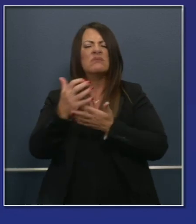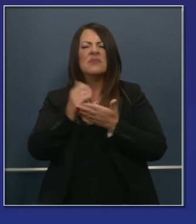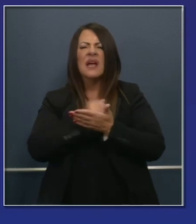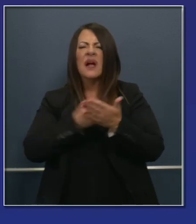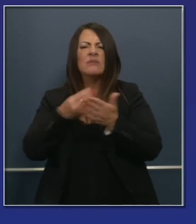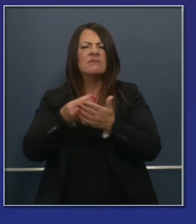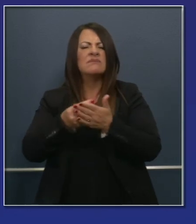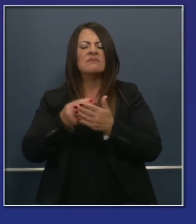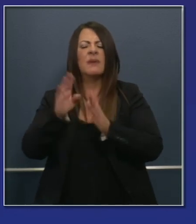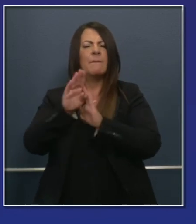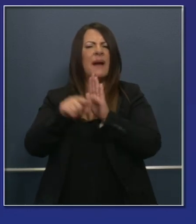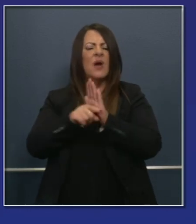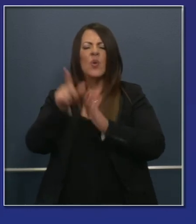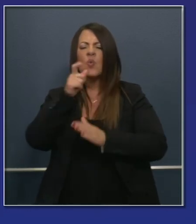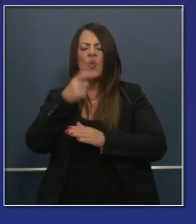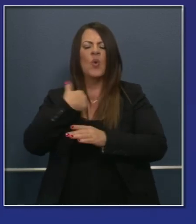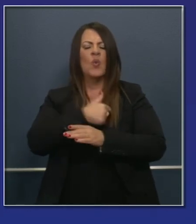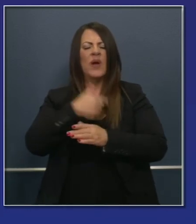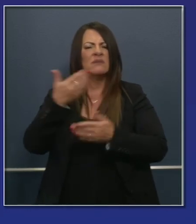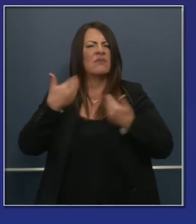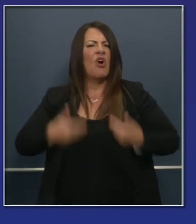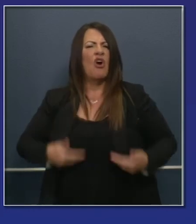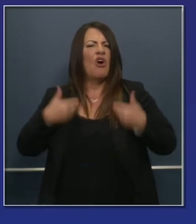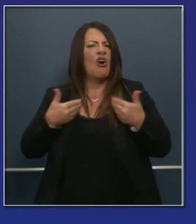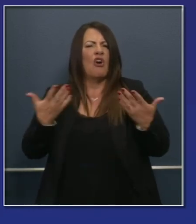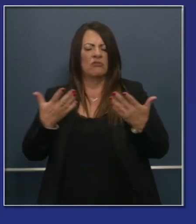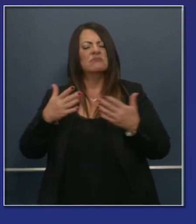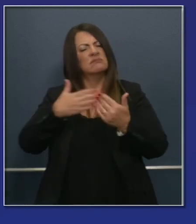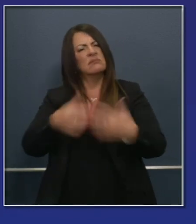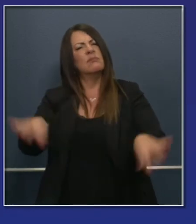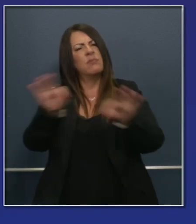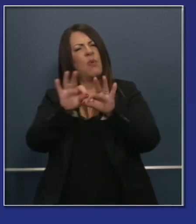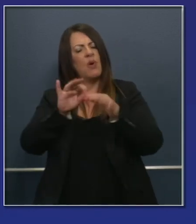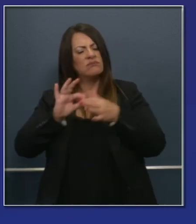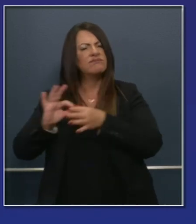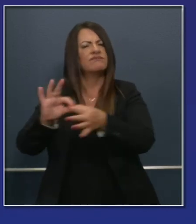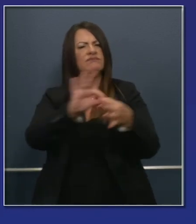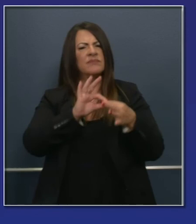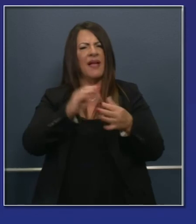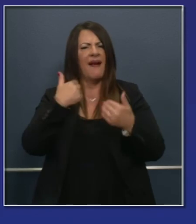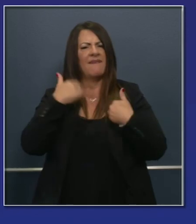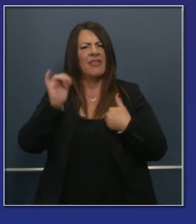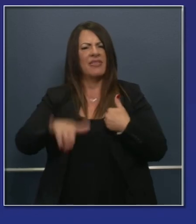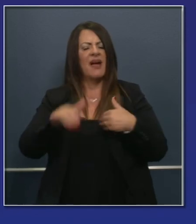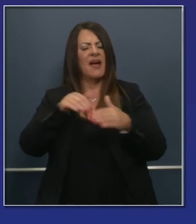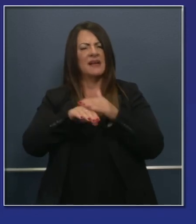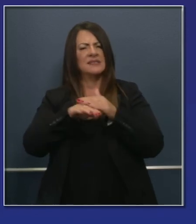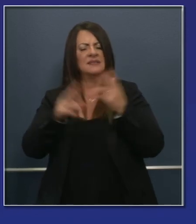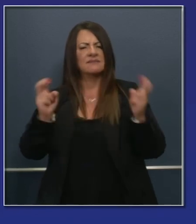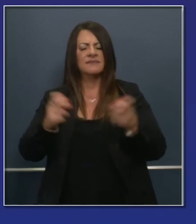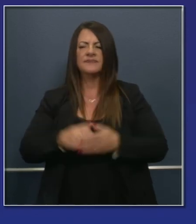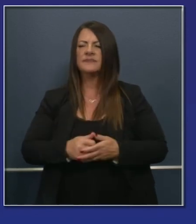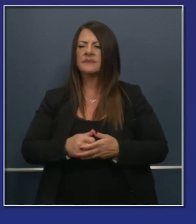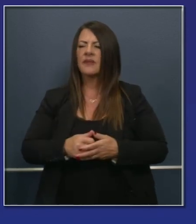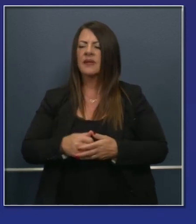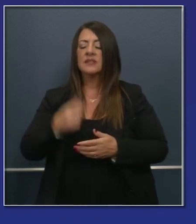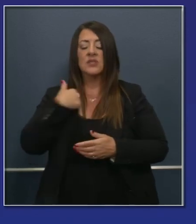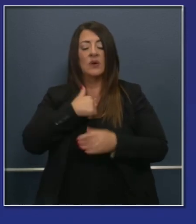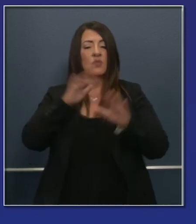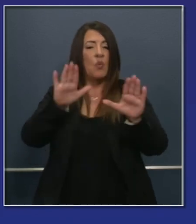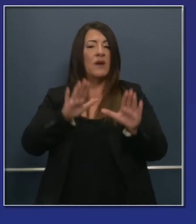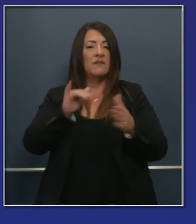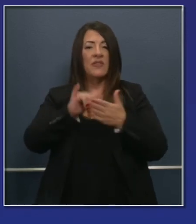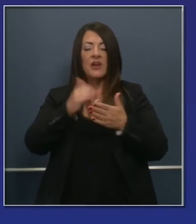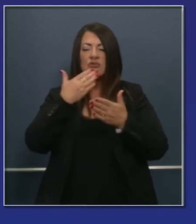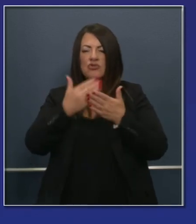mapping expectation. That was Tom's reference to Esri and others. New data collection, more transparency, more accountability. We